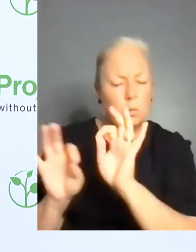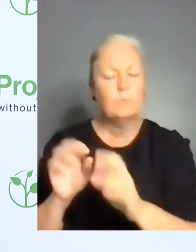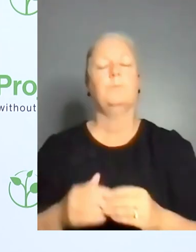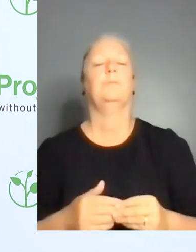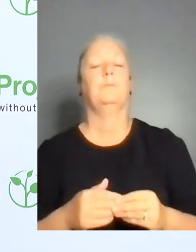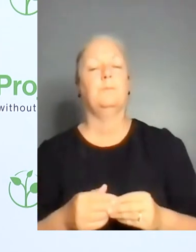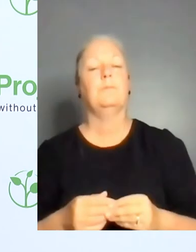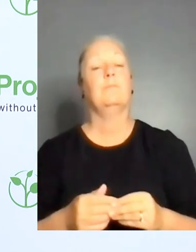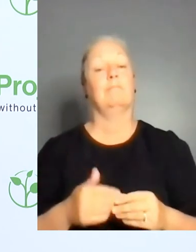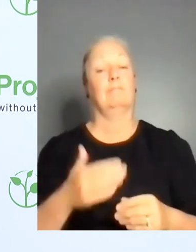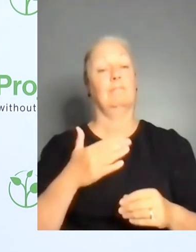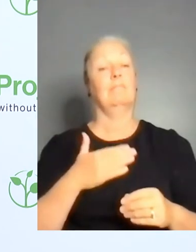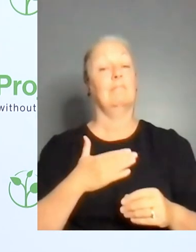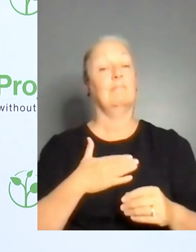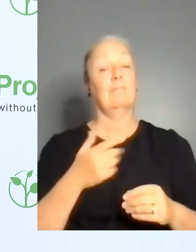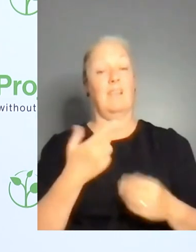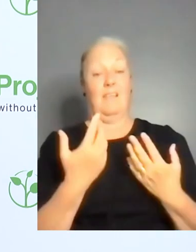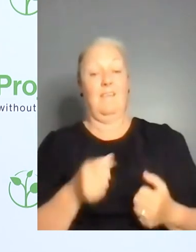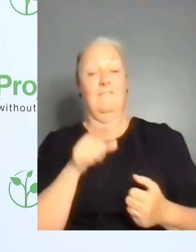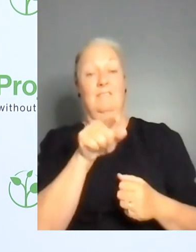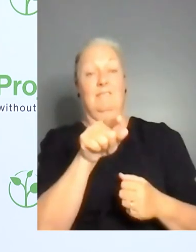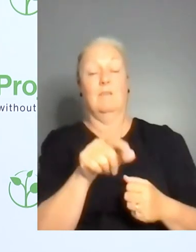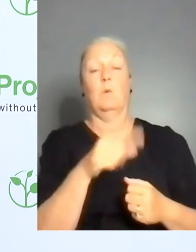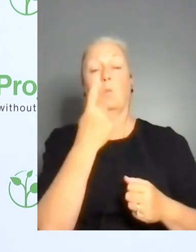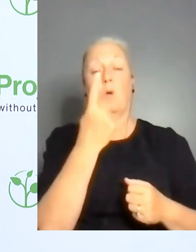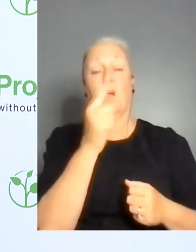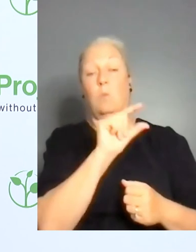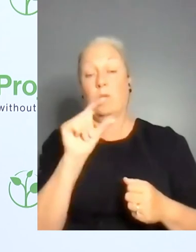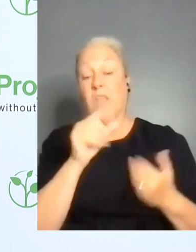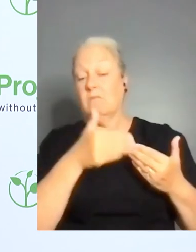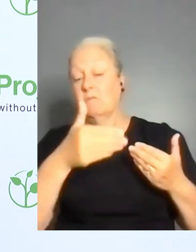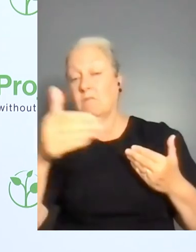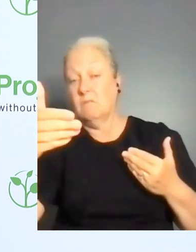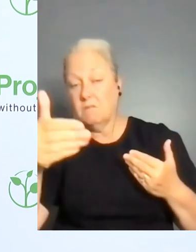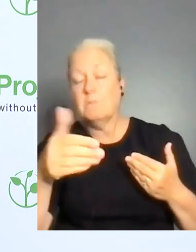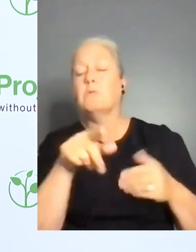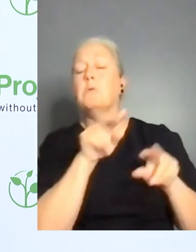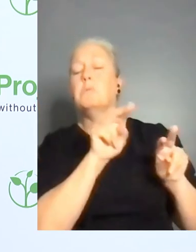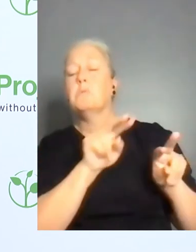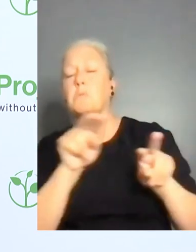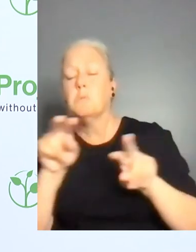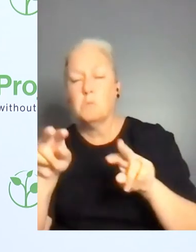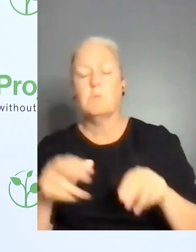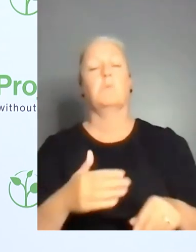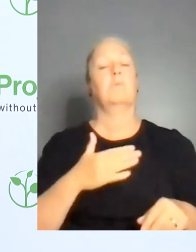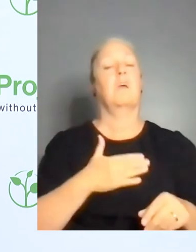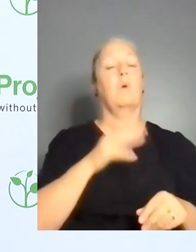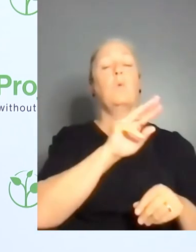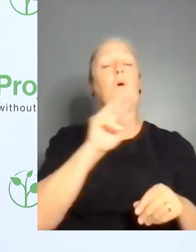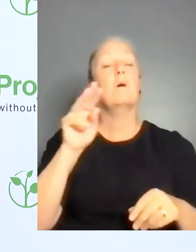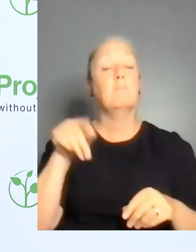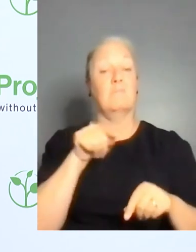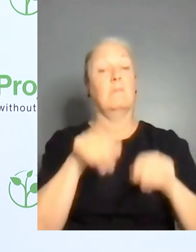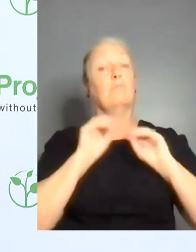for one more week. And we will have it also on the Zero Project Web TV streaming platform in about two weeks. You will